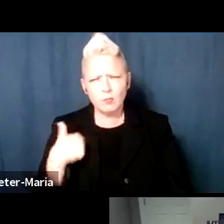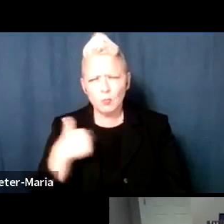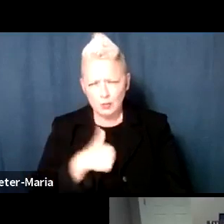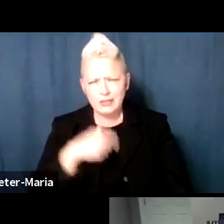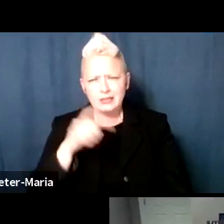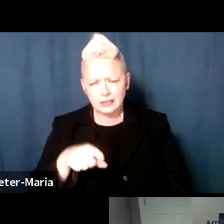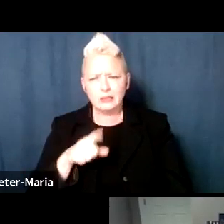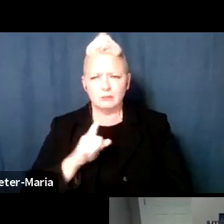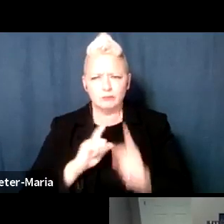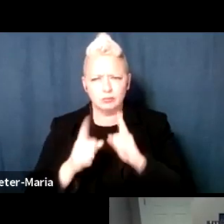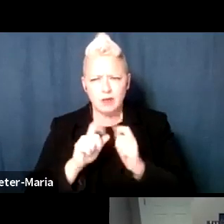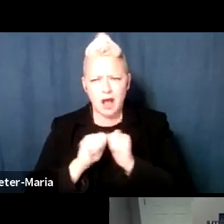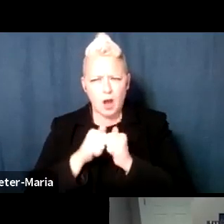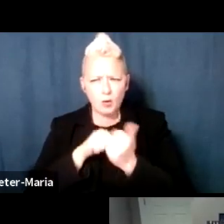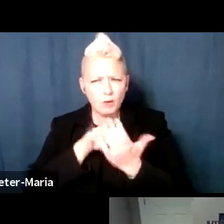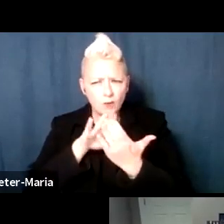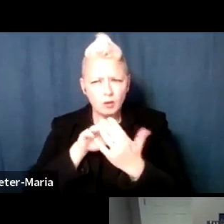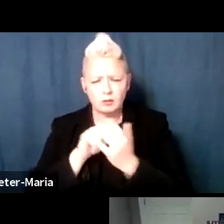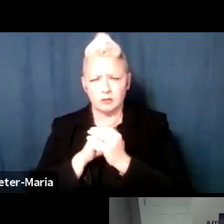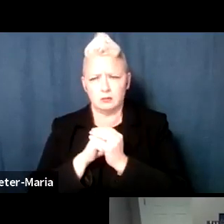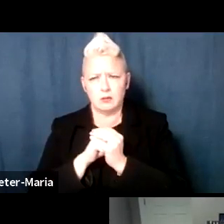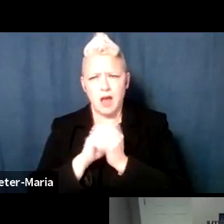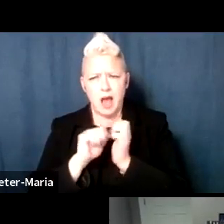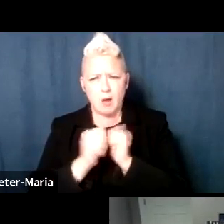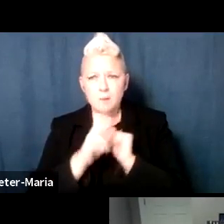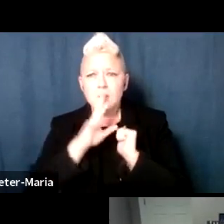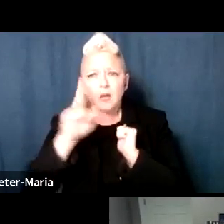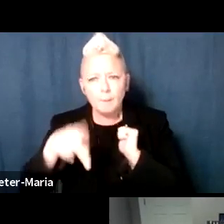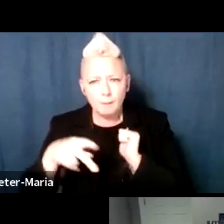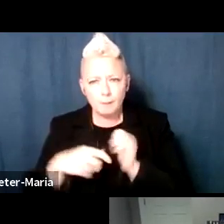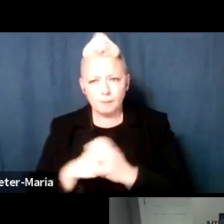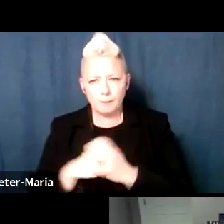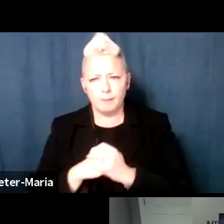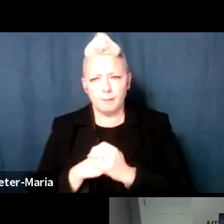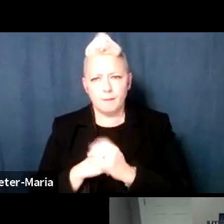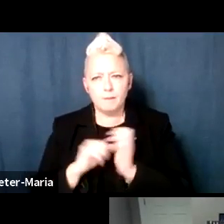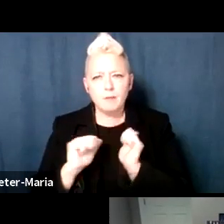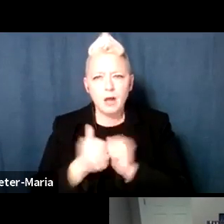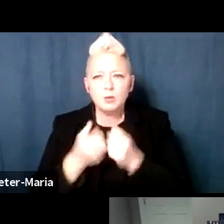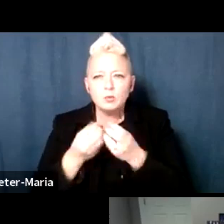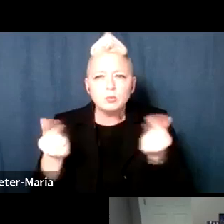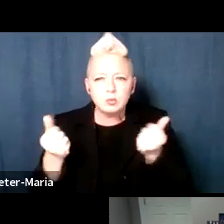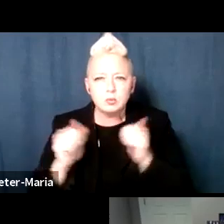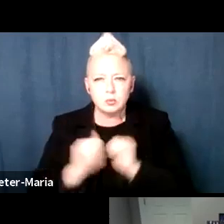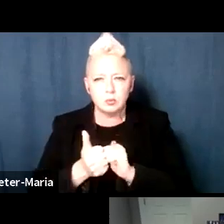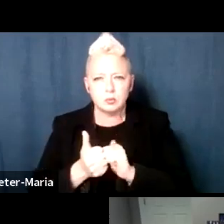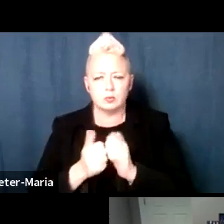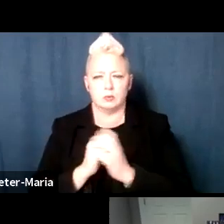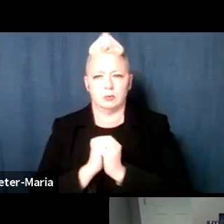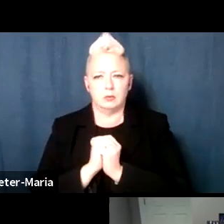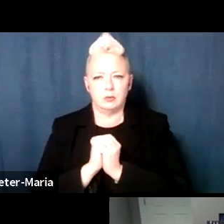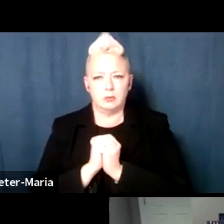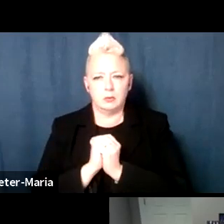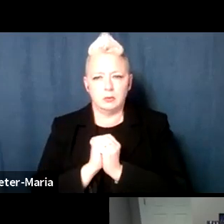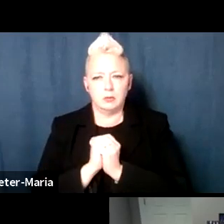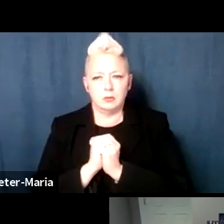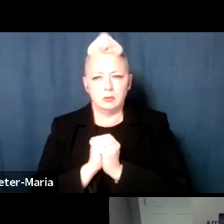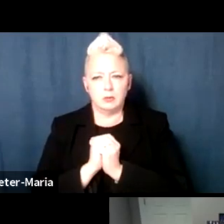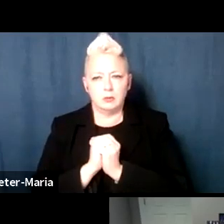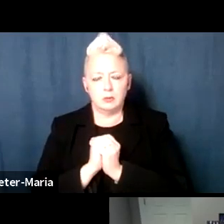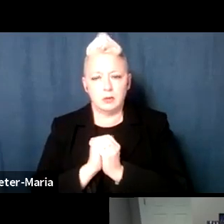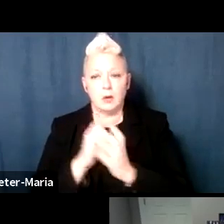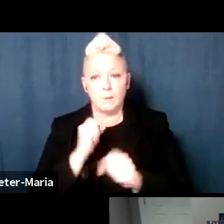confront this, how to speak up about it, how to find effective solutions, and how to ensure that we